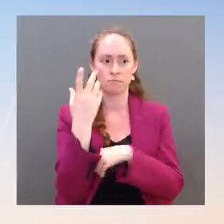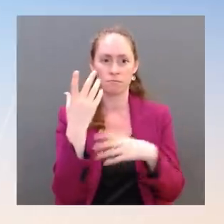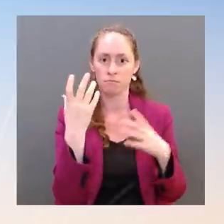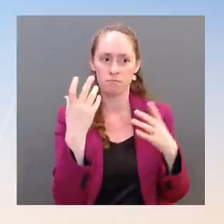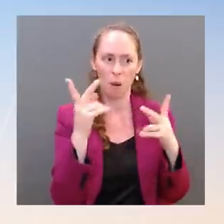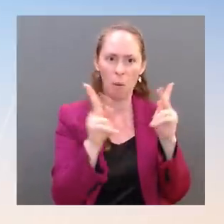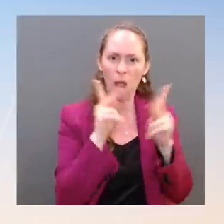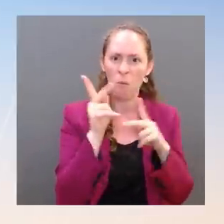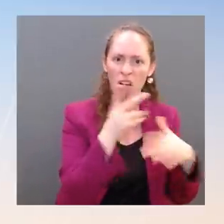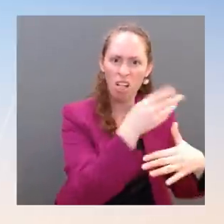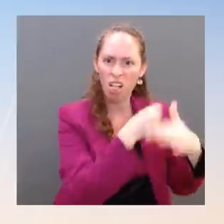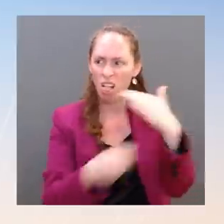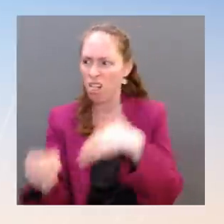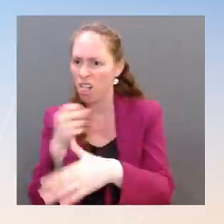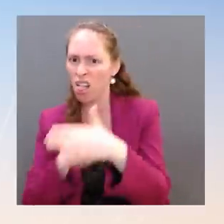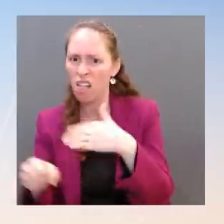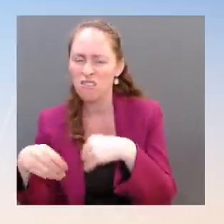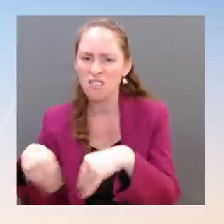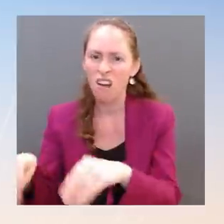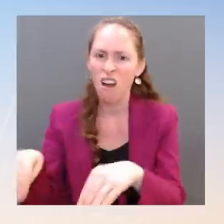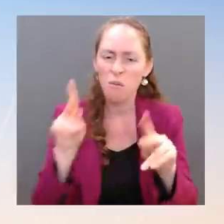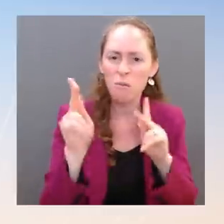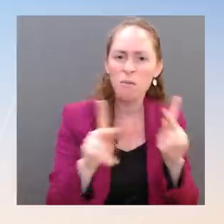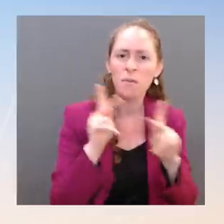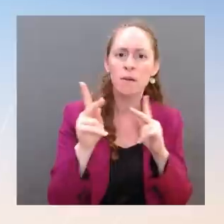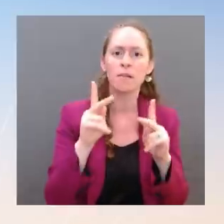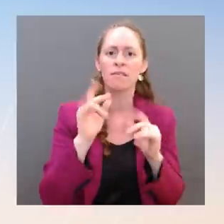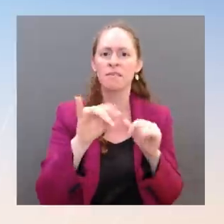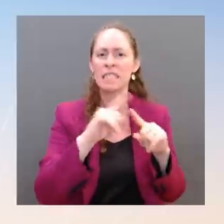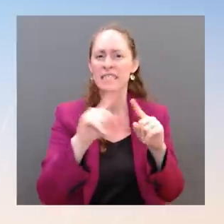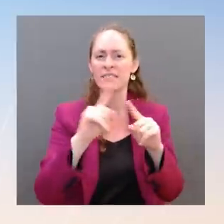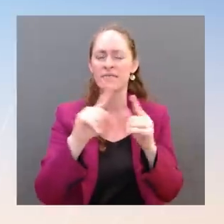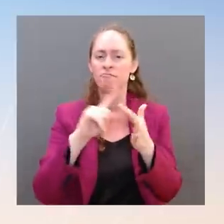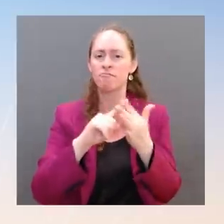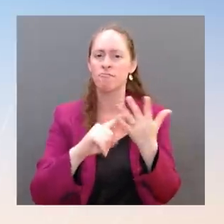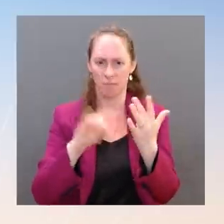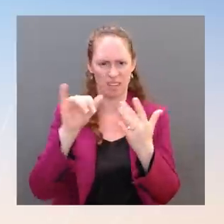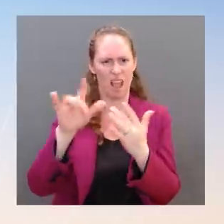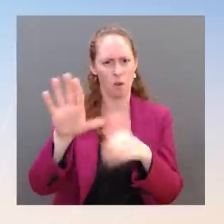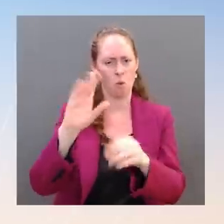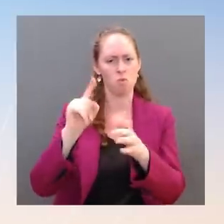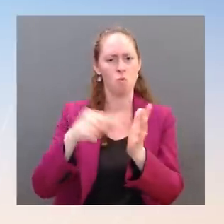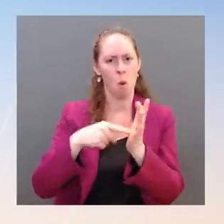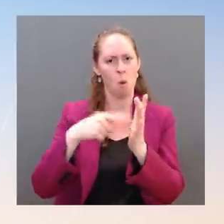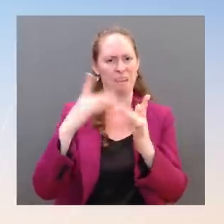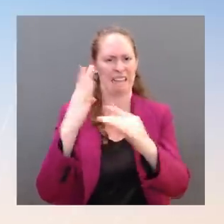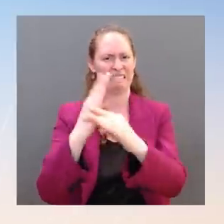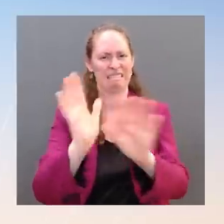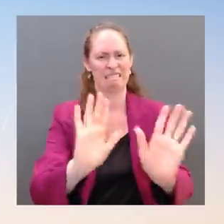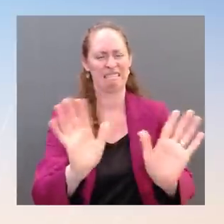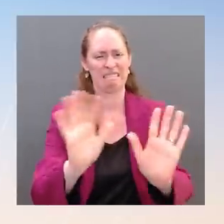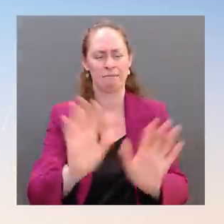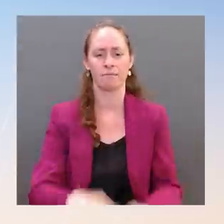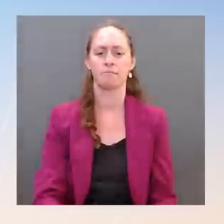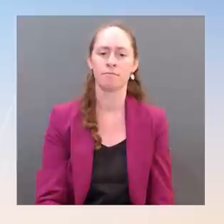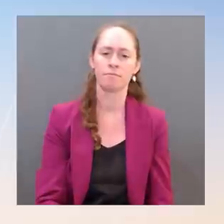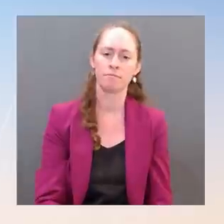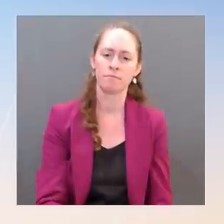their goals. As Secretary Mariko said, he has asked former DHS Secretary Michael Chernoff and former